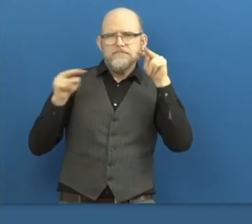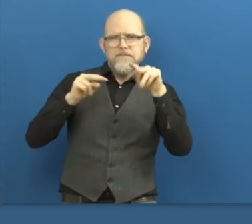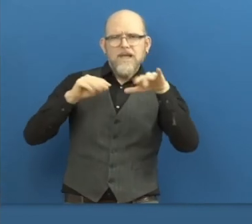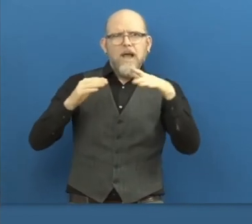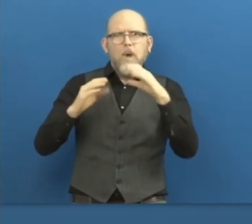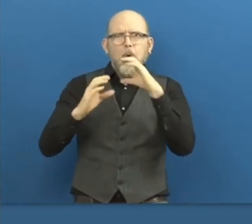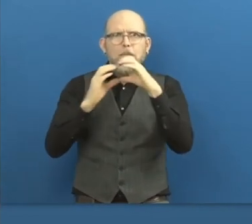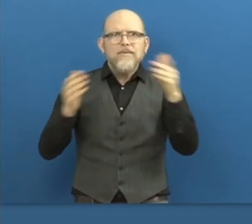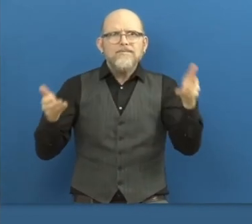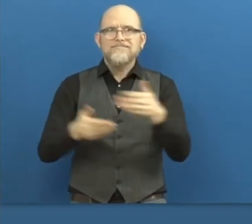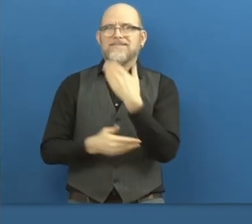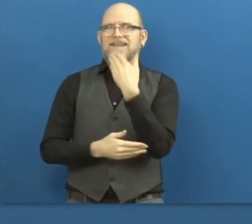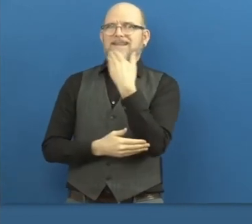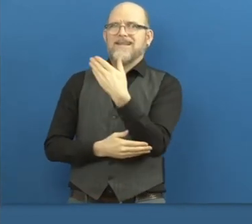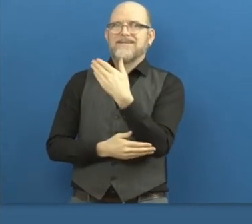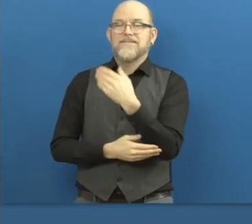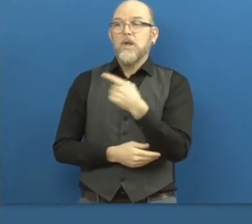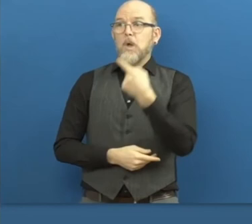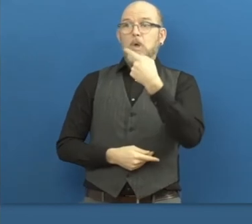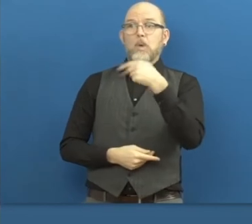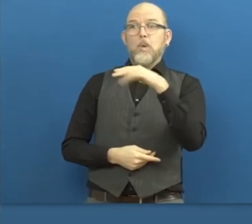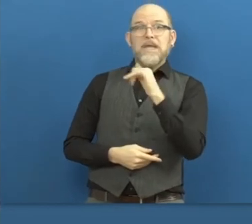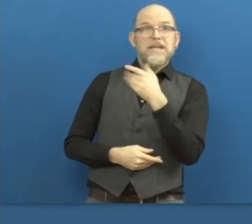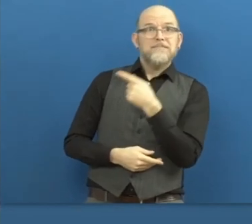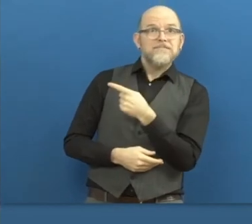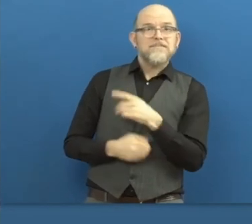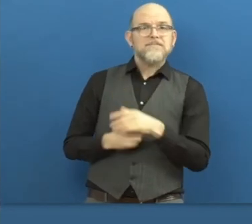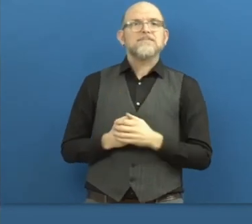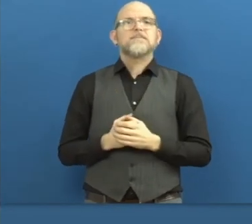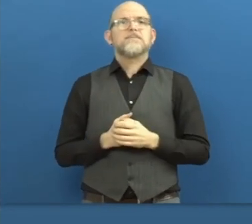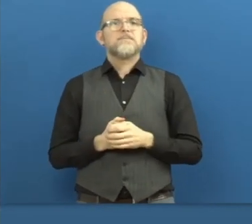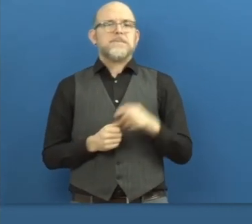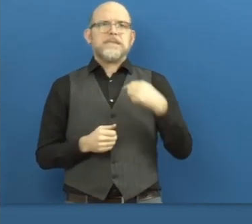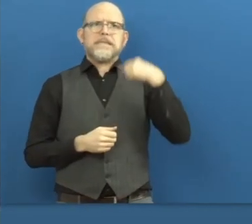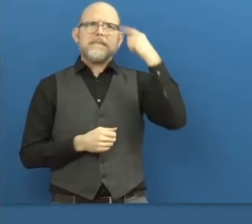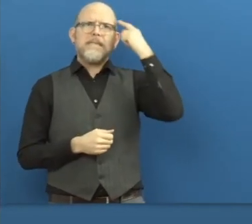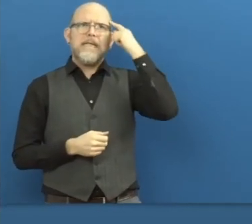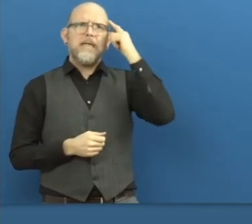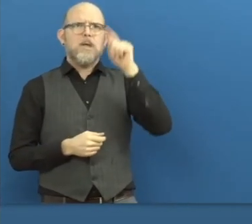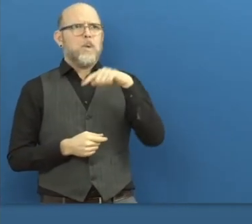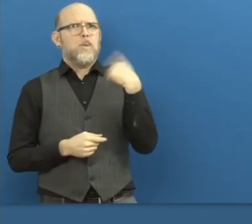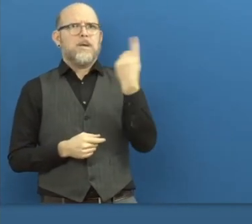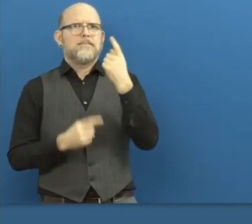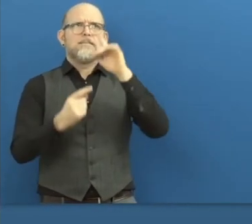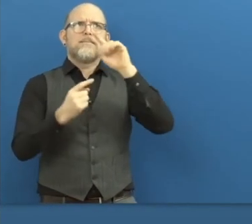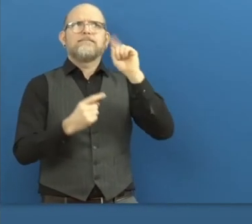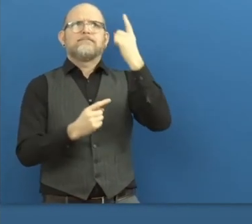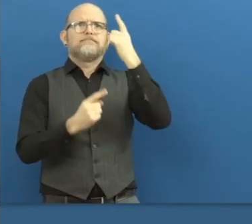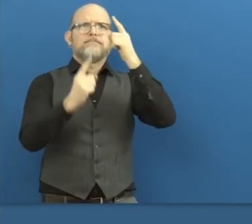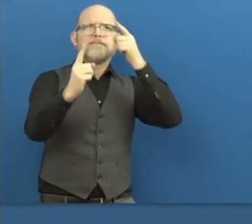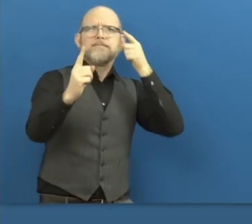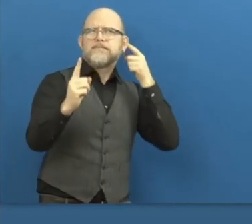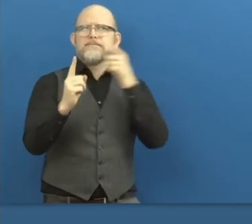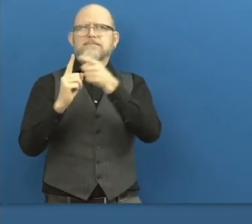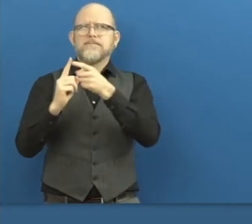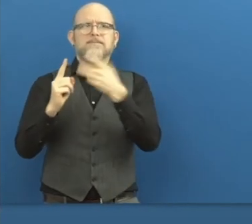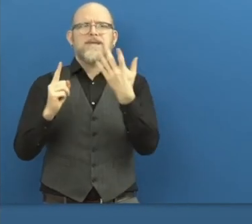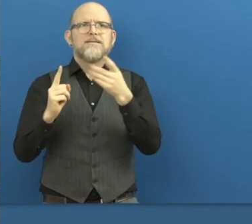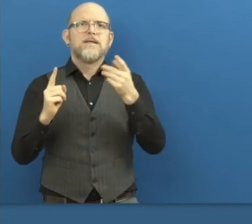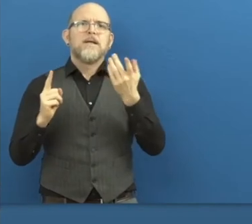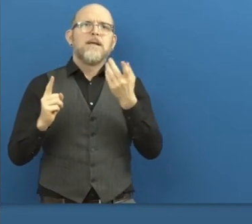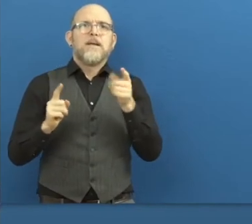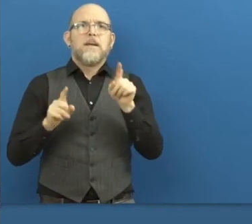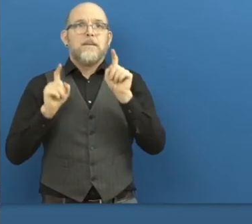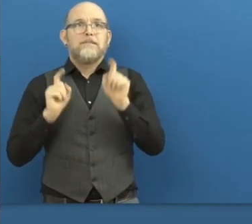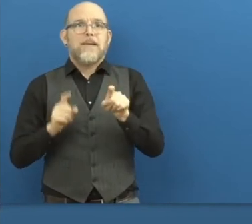I guess our main goal should be to be able to talk about recruitment. Because this group got together